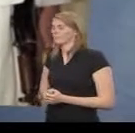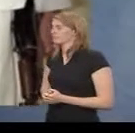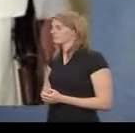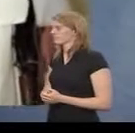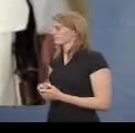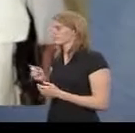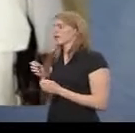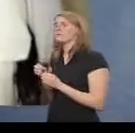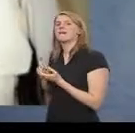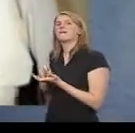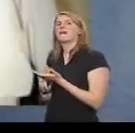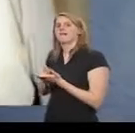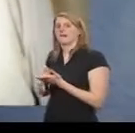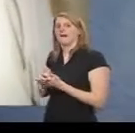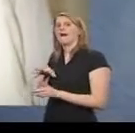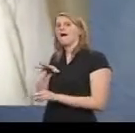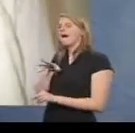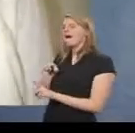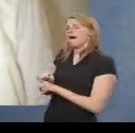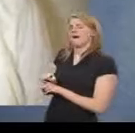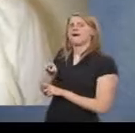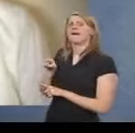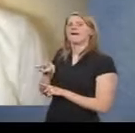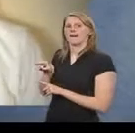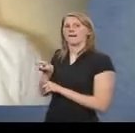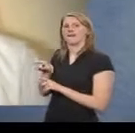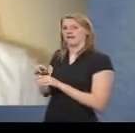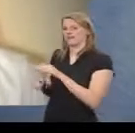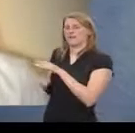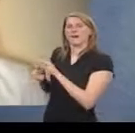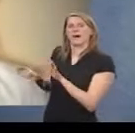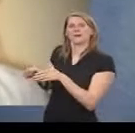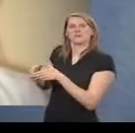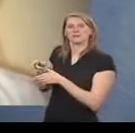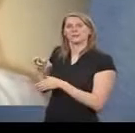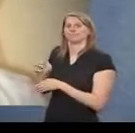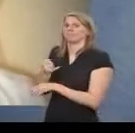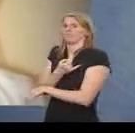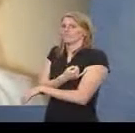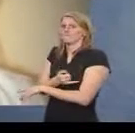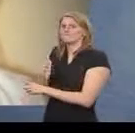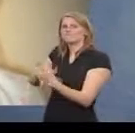Bin Laden had already identified the embassy's Achilles heel long ago.